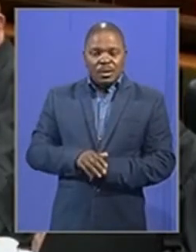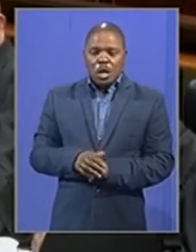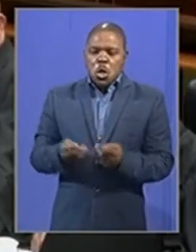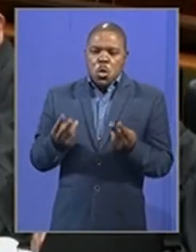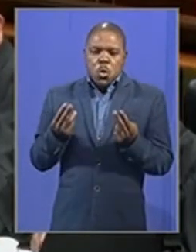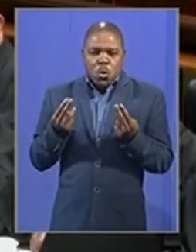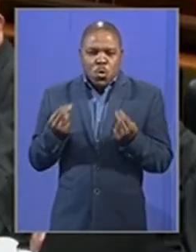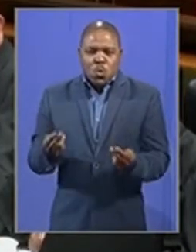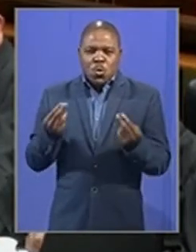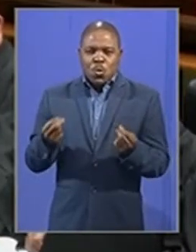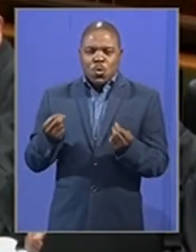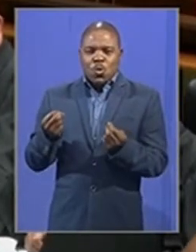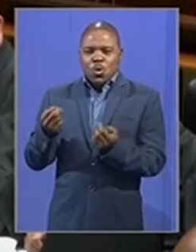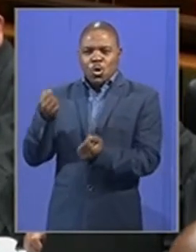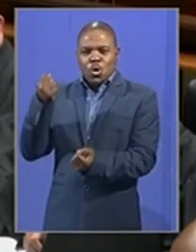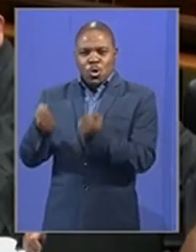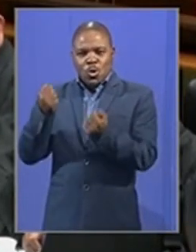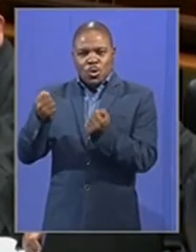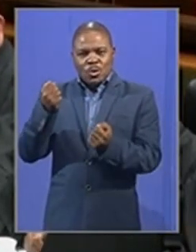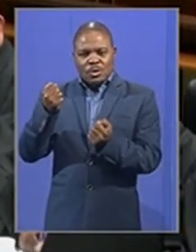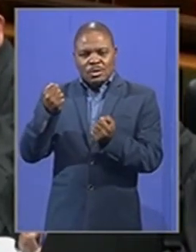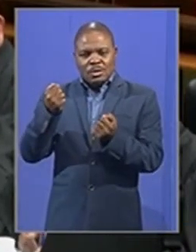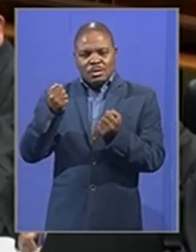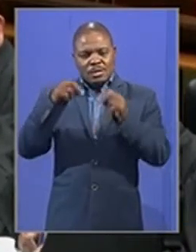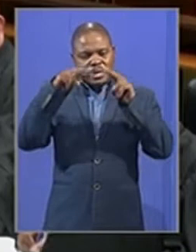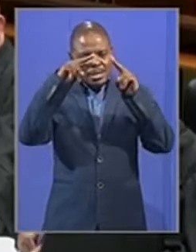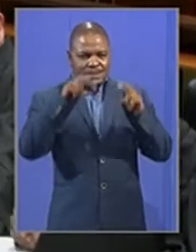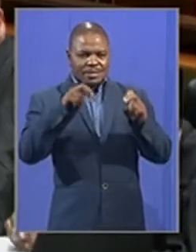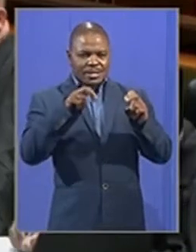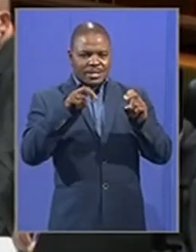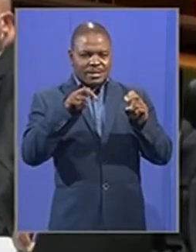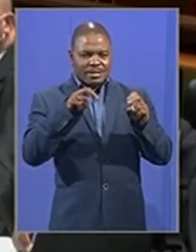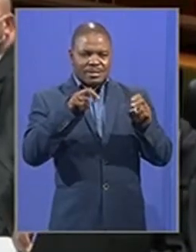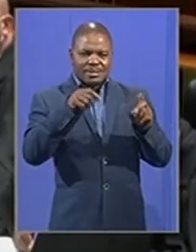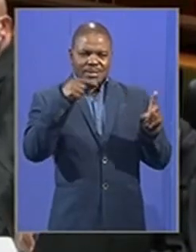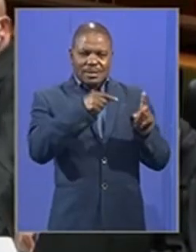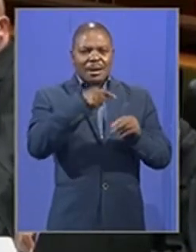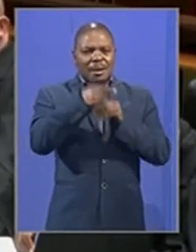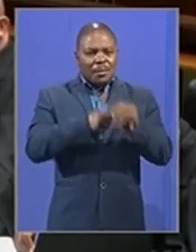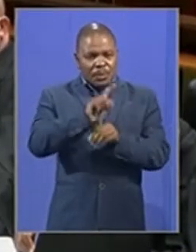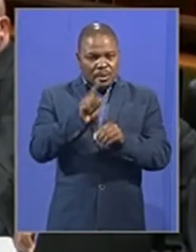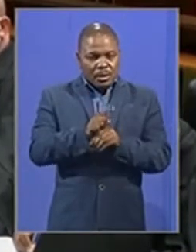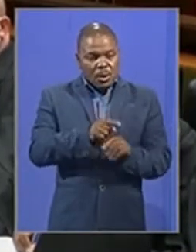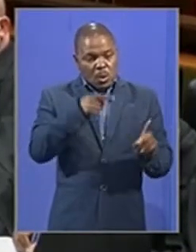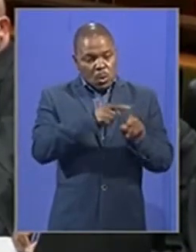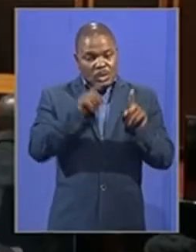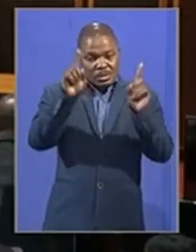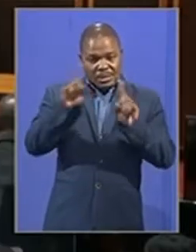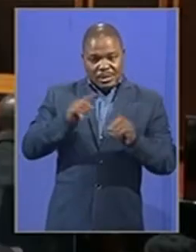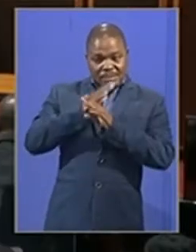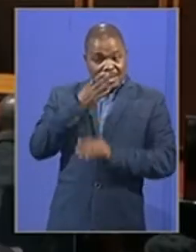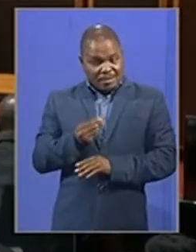judicially initiated inquiry Into the question whether he has a special defense